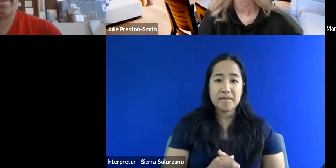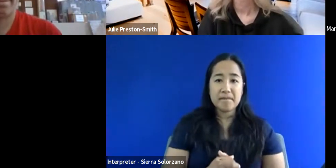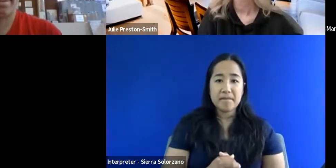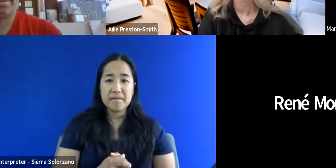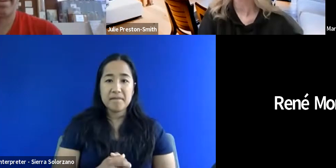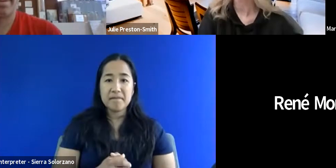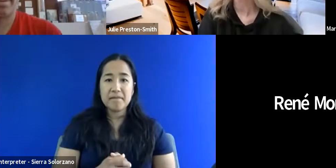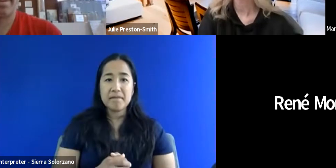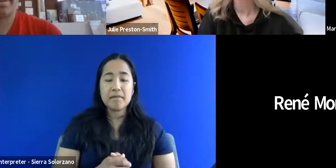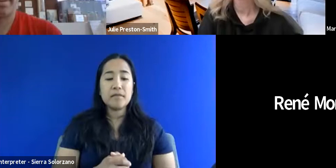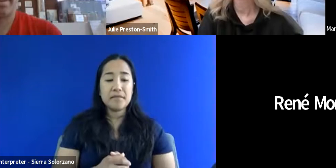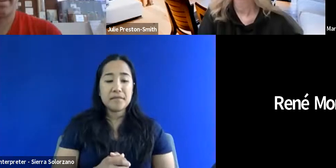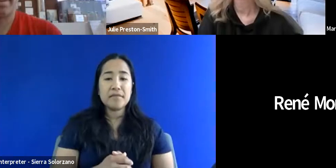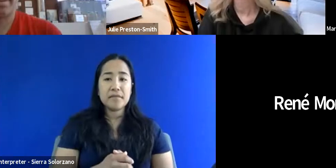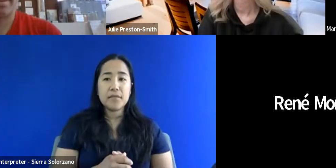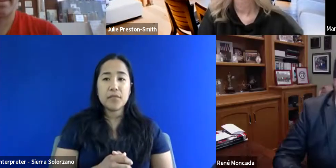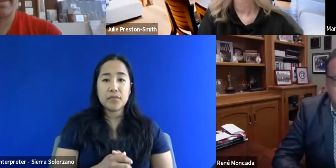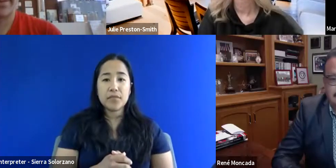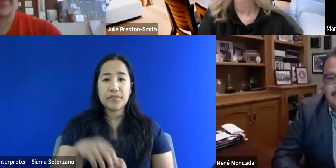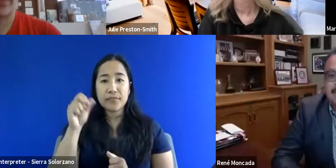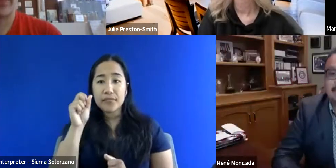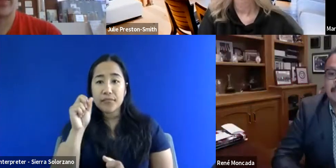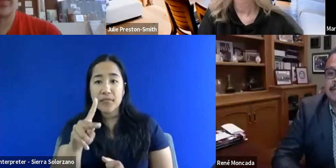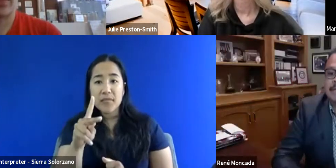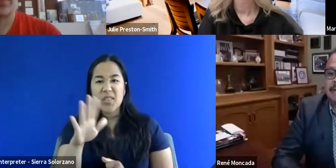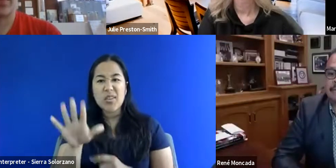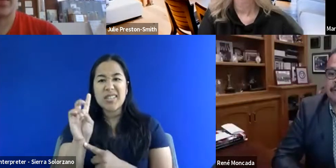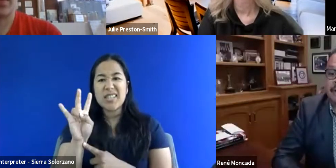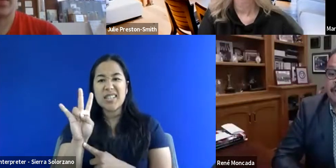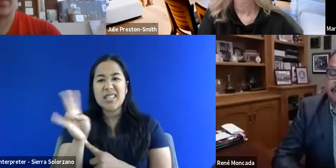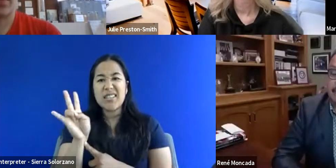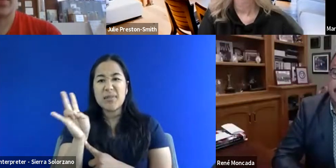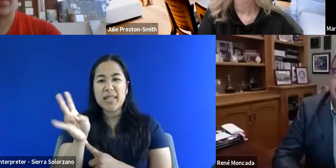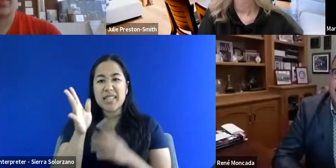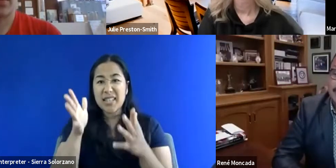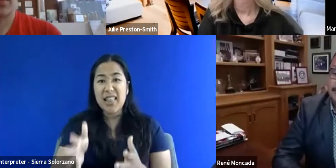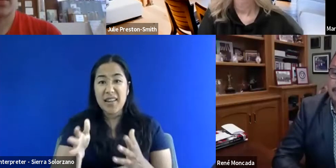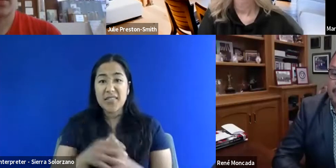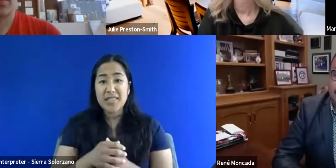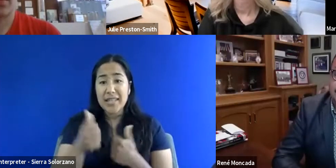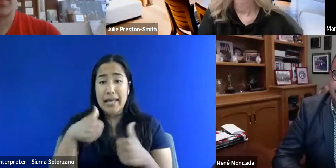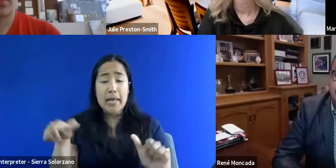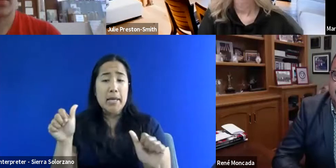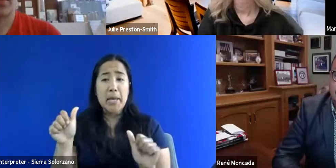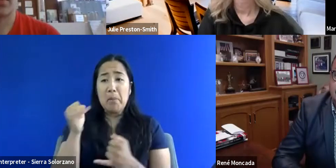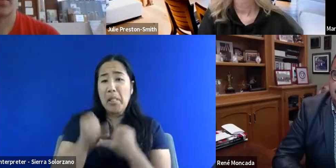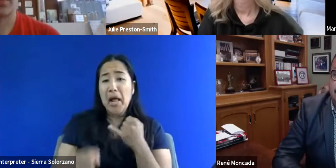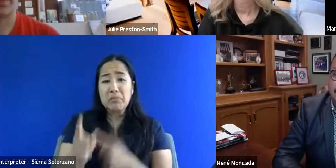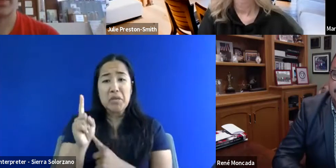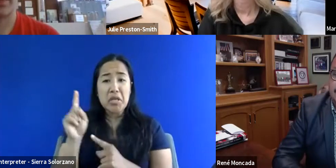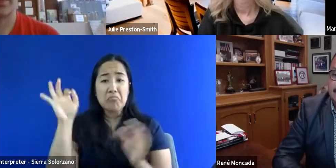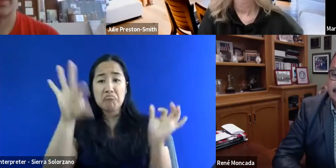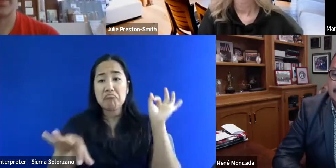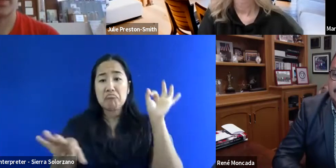Okay, we have about seven minutes left. Are there if there are any last minute questions that would like to be